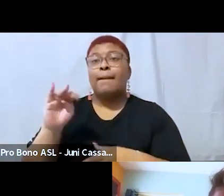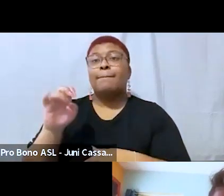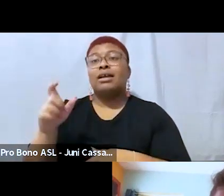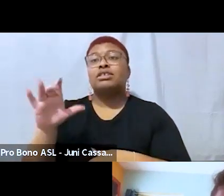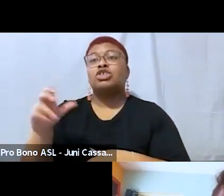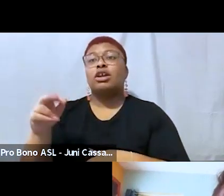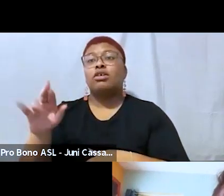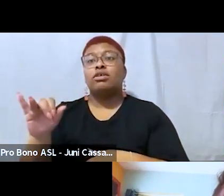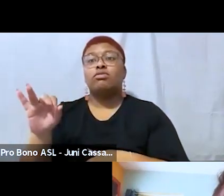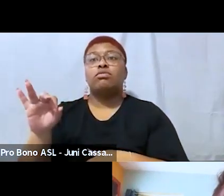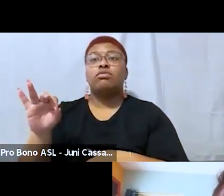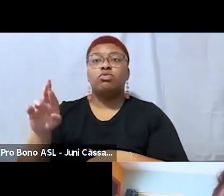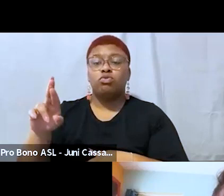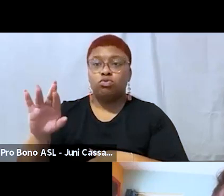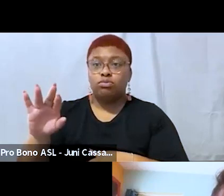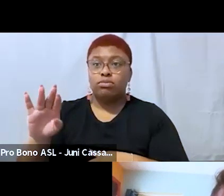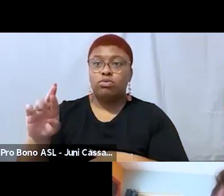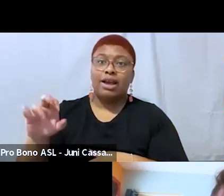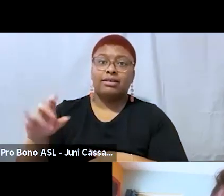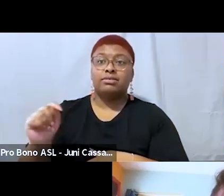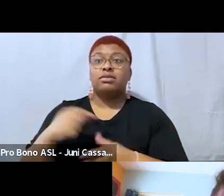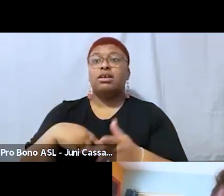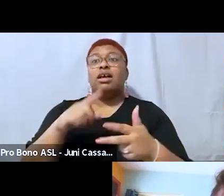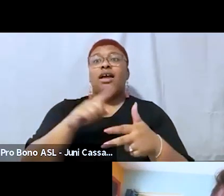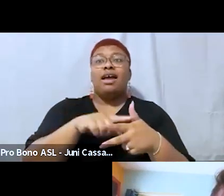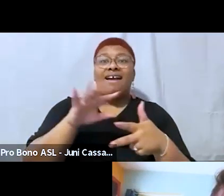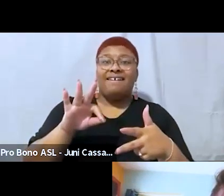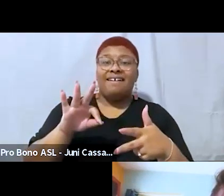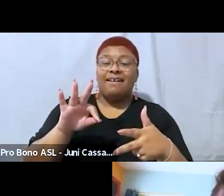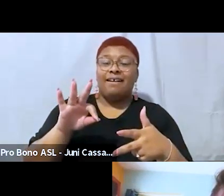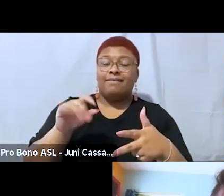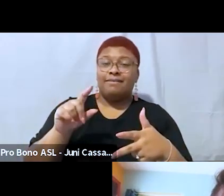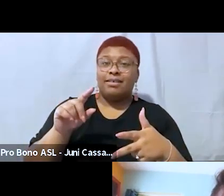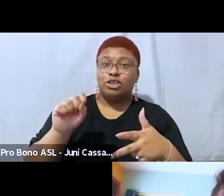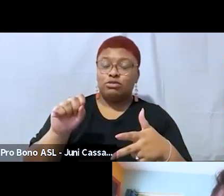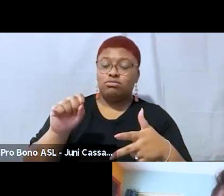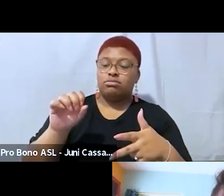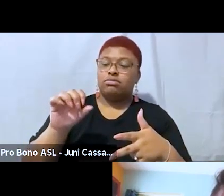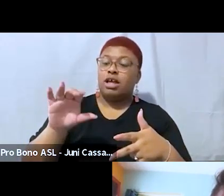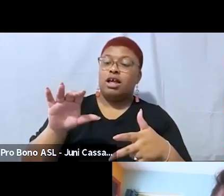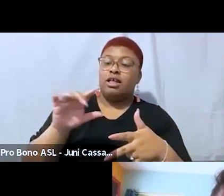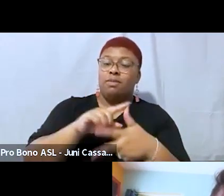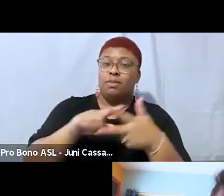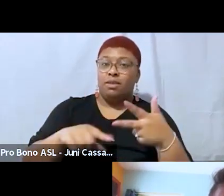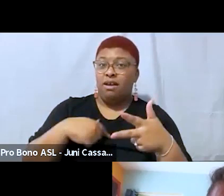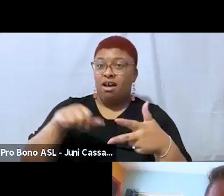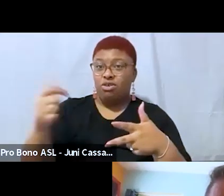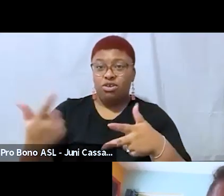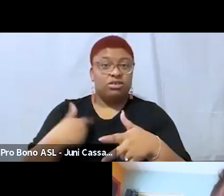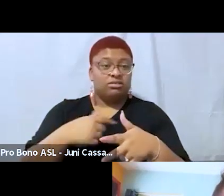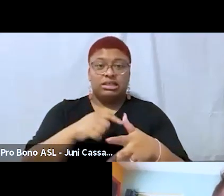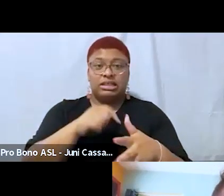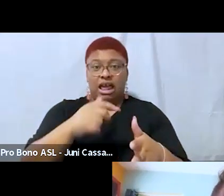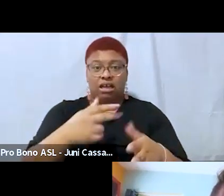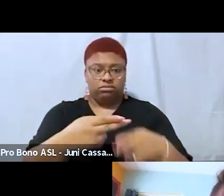fat mid-size and large fat were names without room for us we chose super fat as a fourth category to represent and